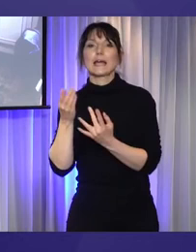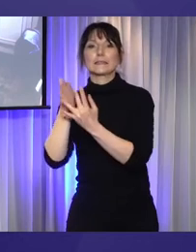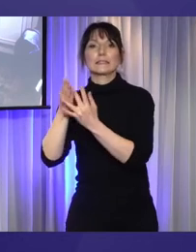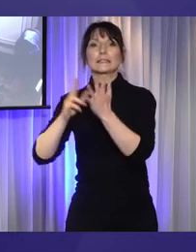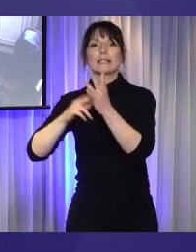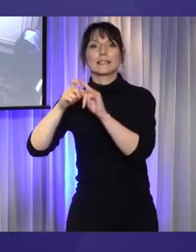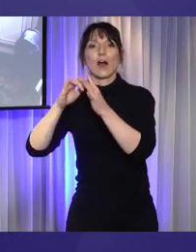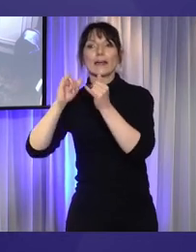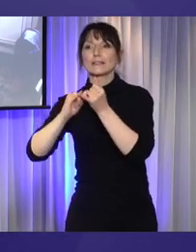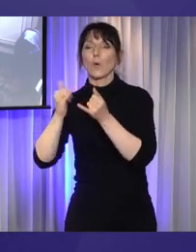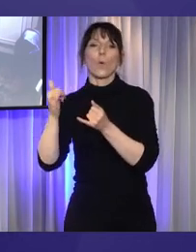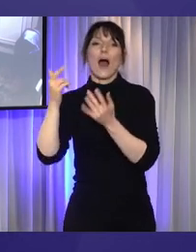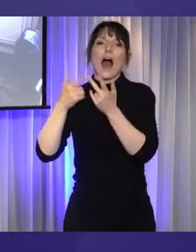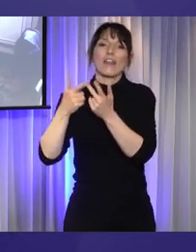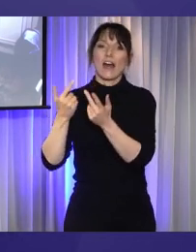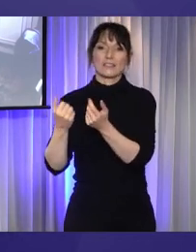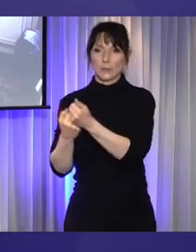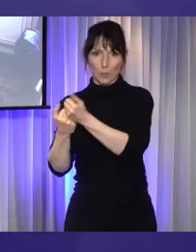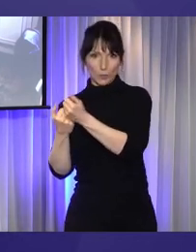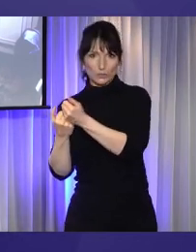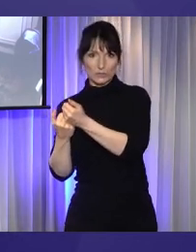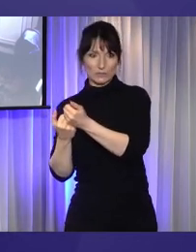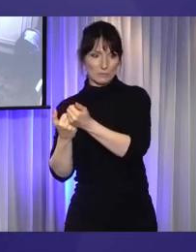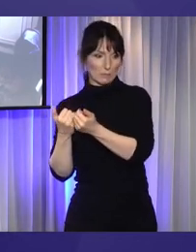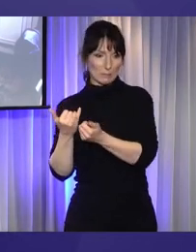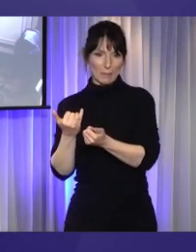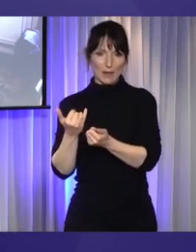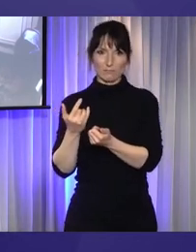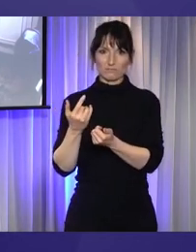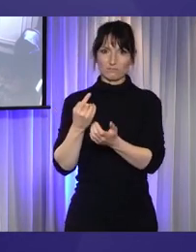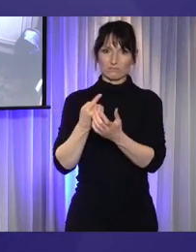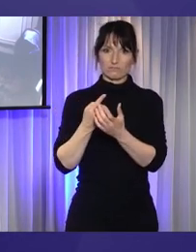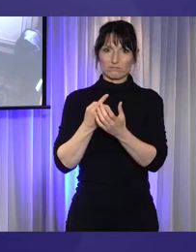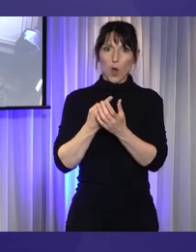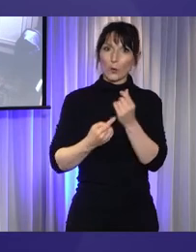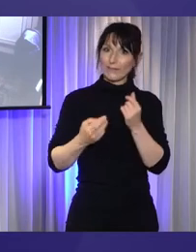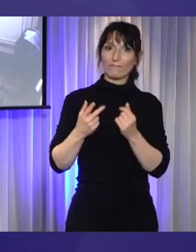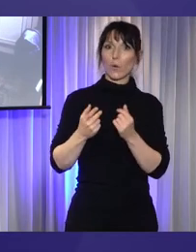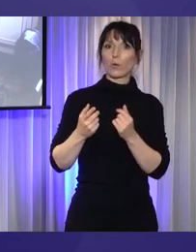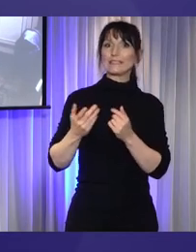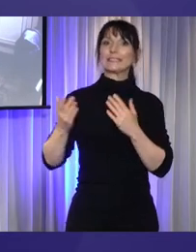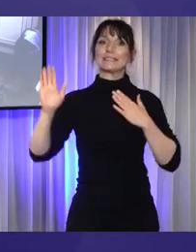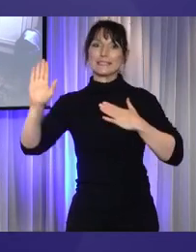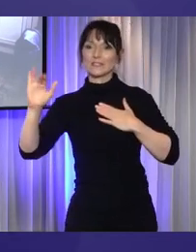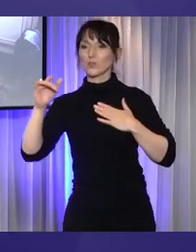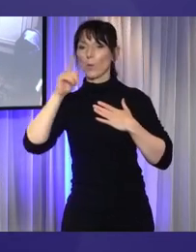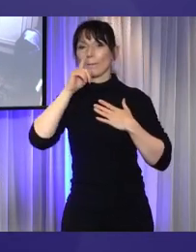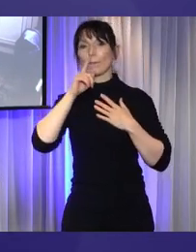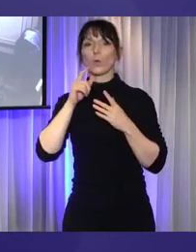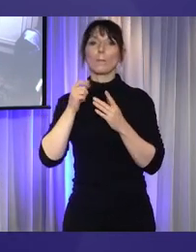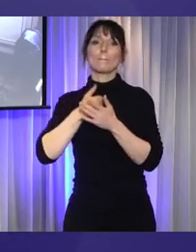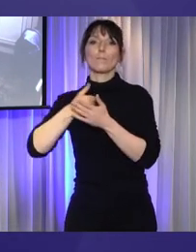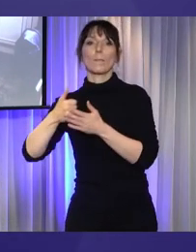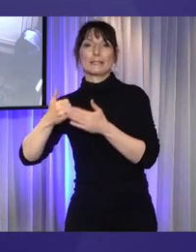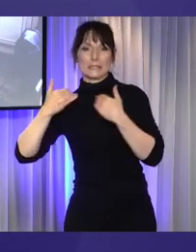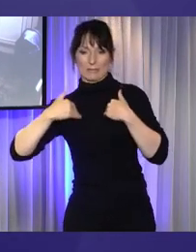disability supports that may, that are only low cost for citizens or permanent residents. It is imperative that